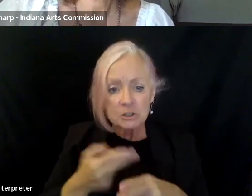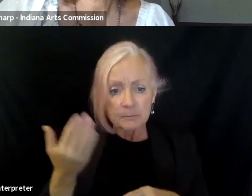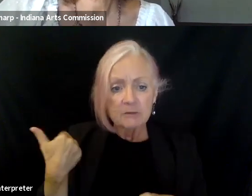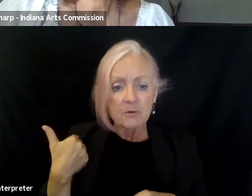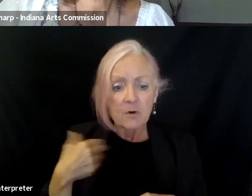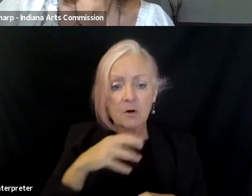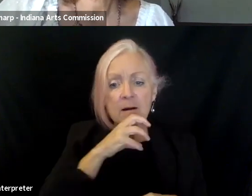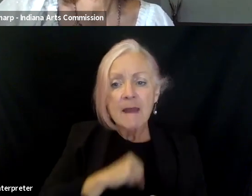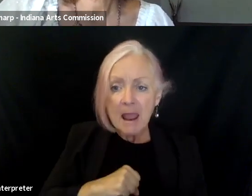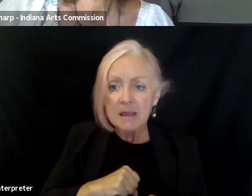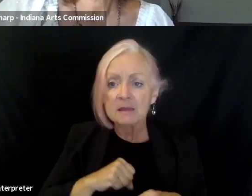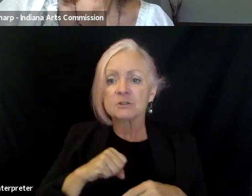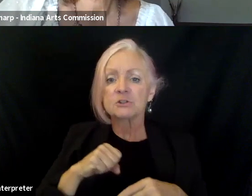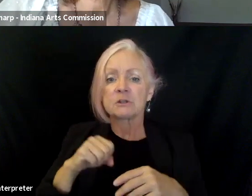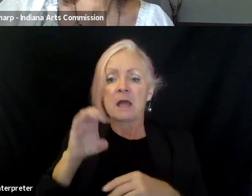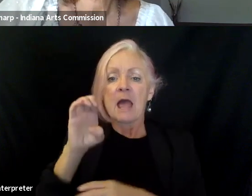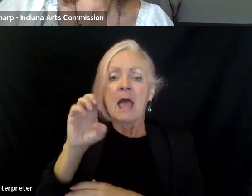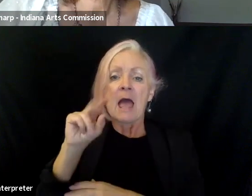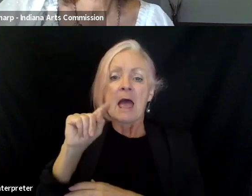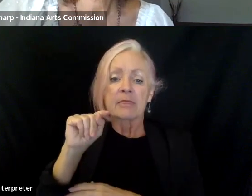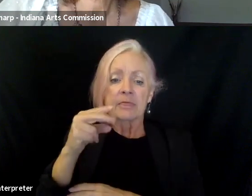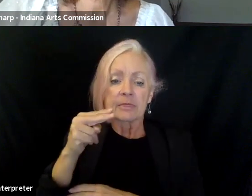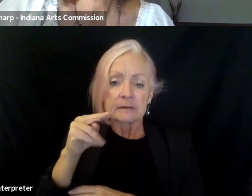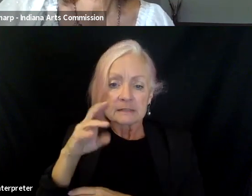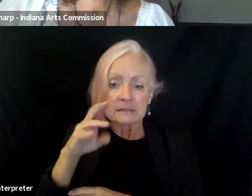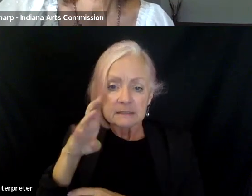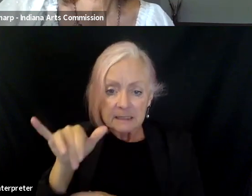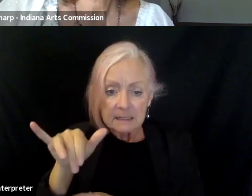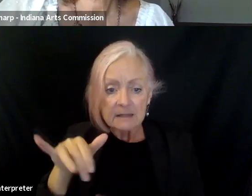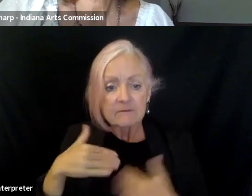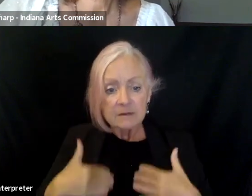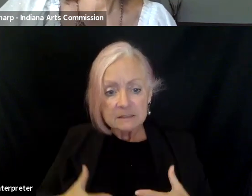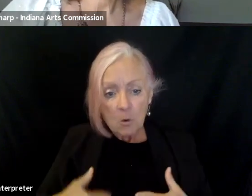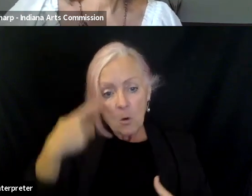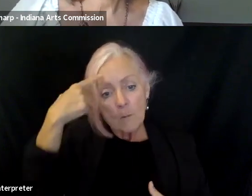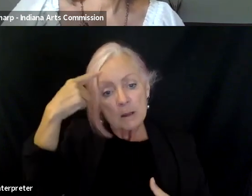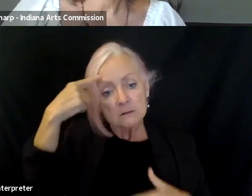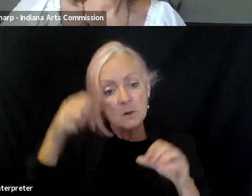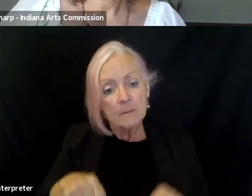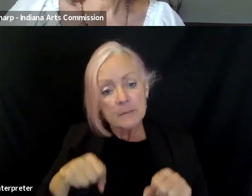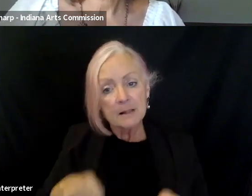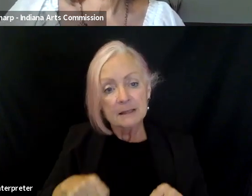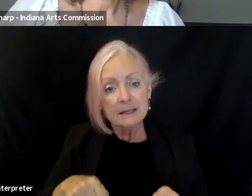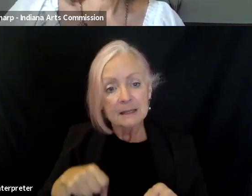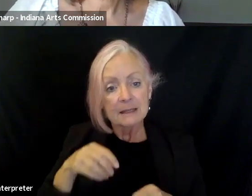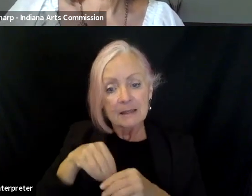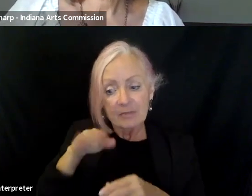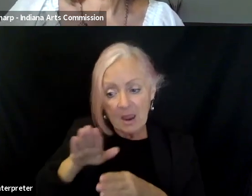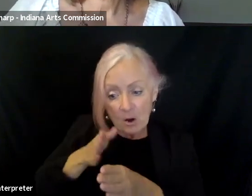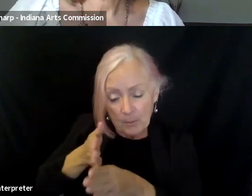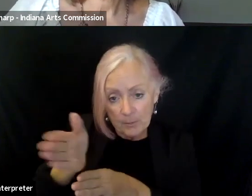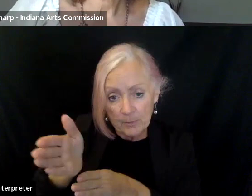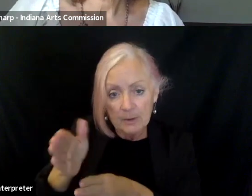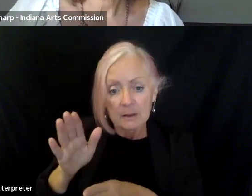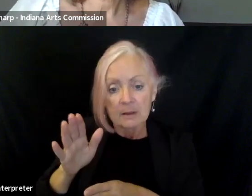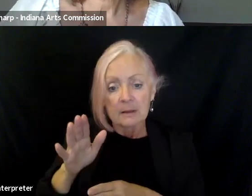their age, their race and ethnicity, their physical and mental ability, and their creative discipline. This was very different than normal from